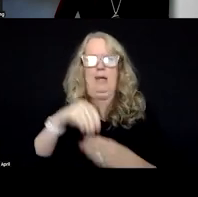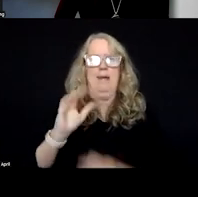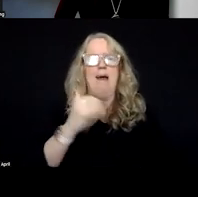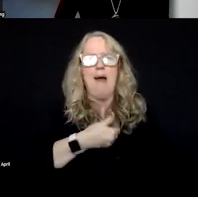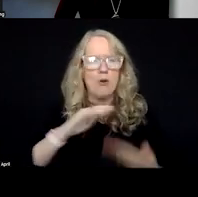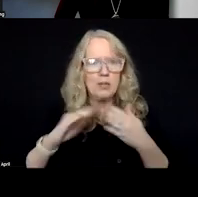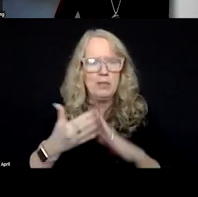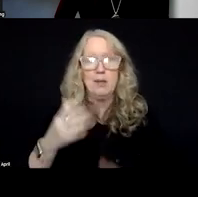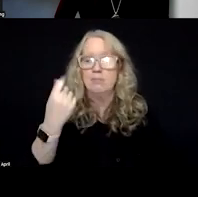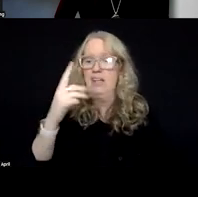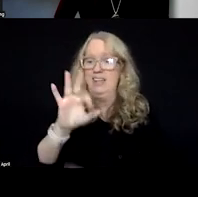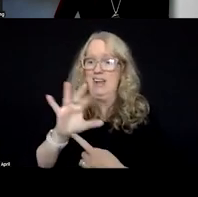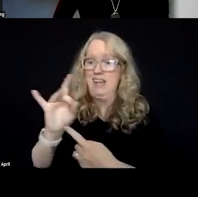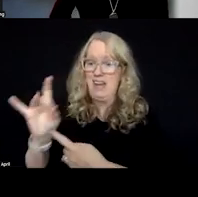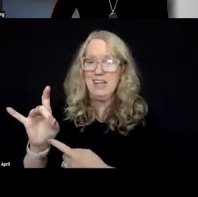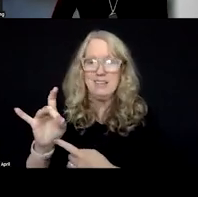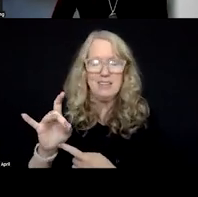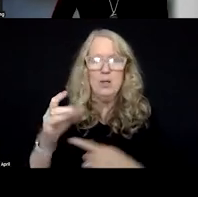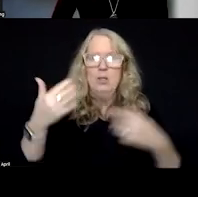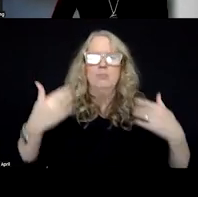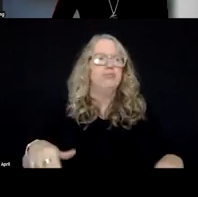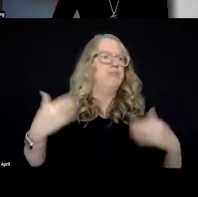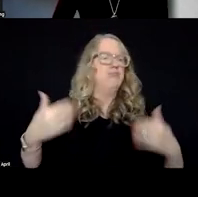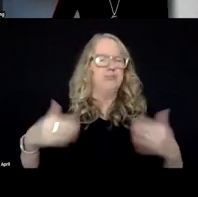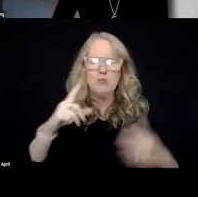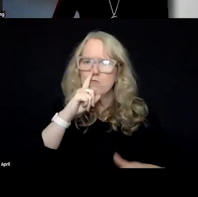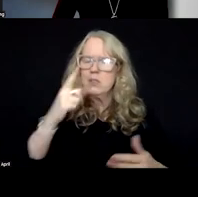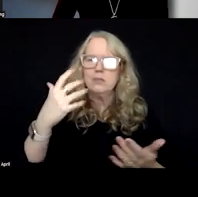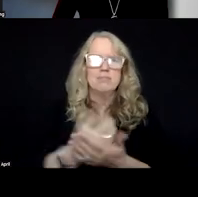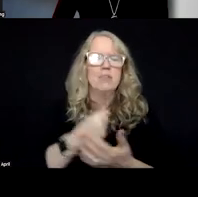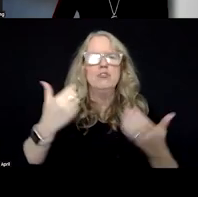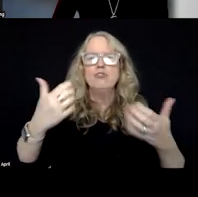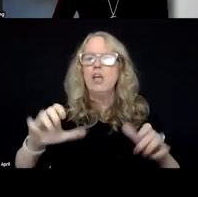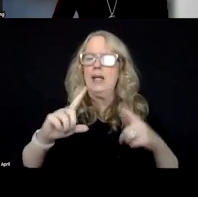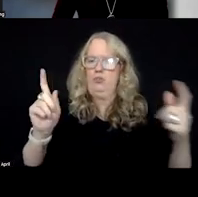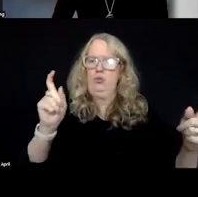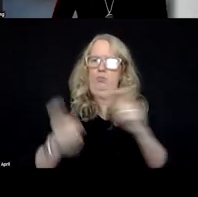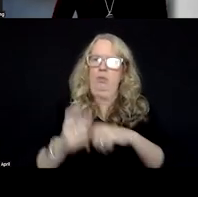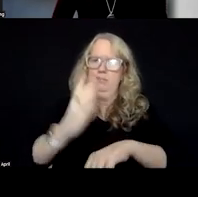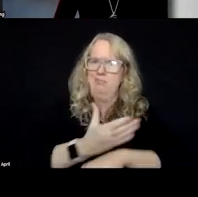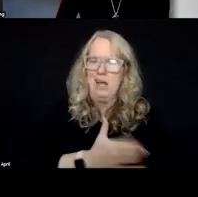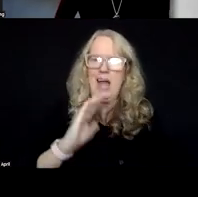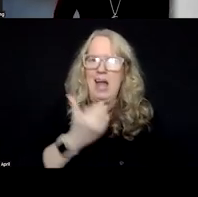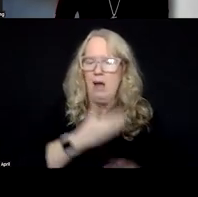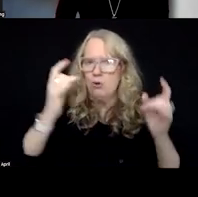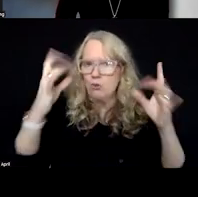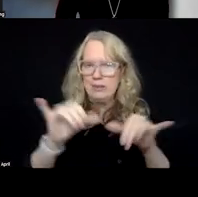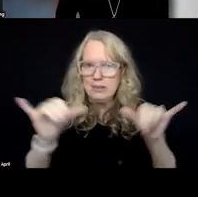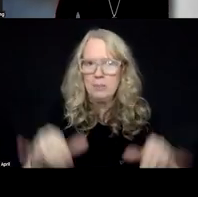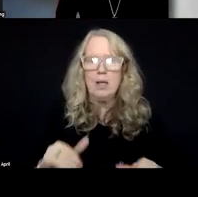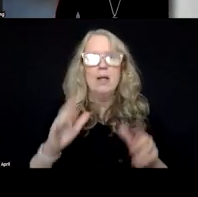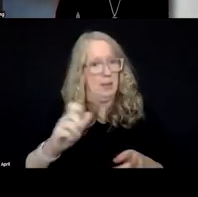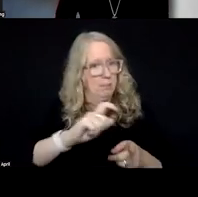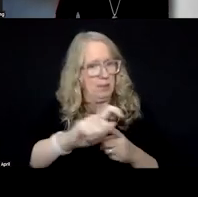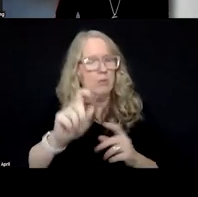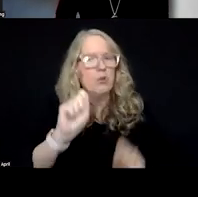You know, with 988, we have this incredible chance to redo our crisis system. And we know that there's a place to call, which is